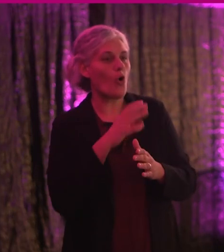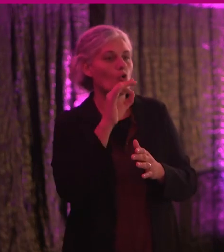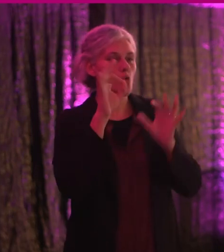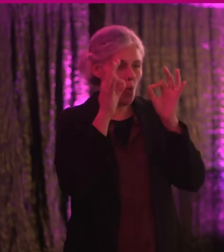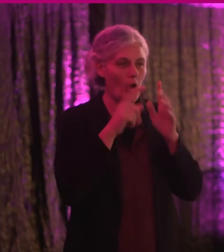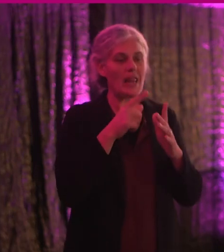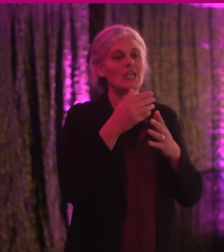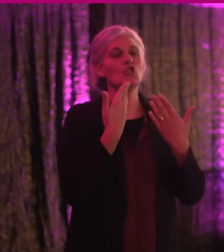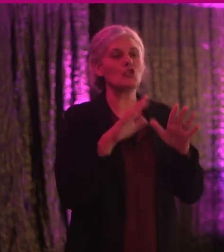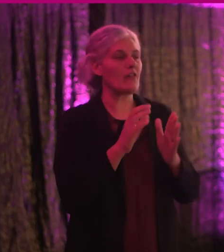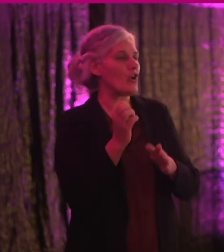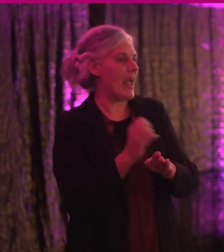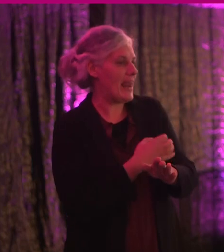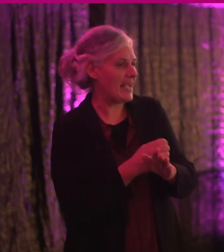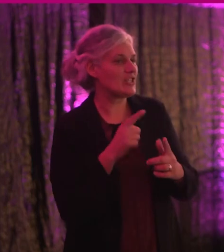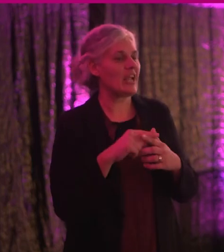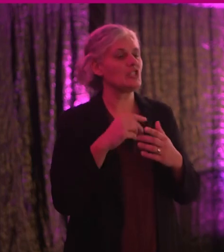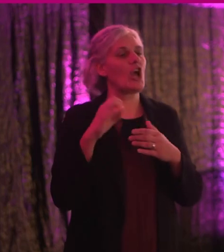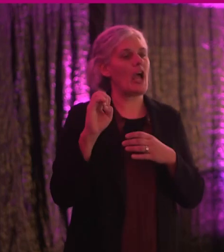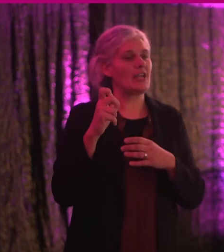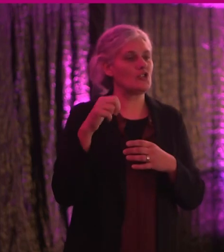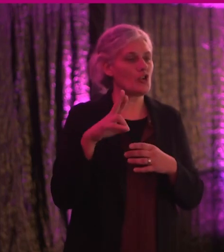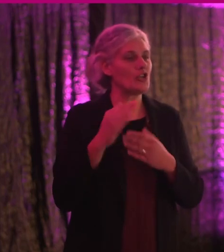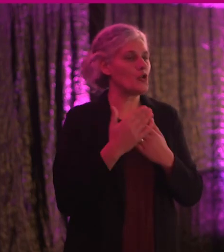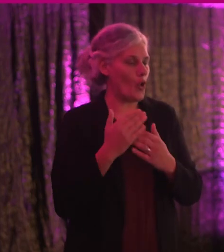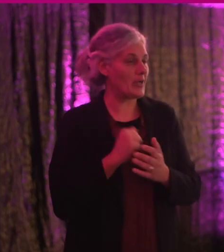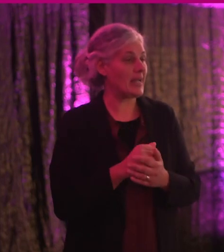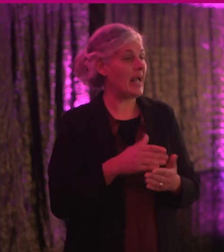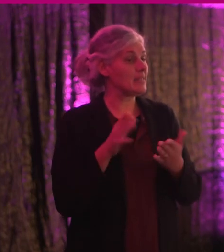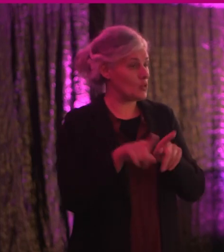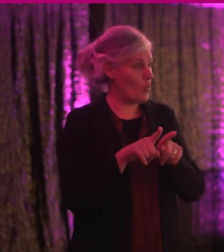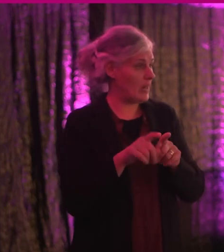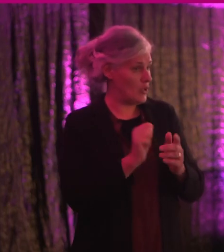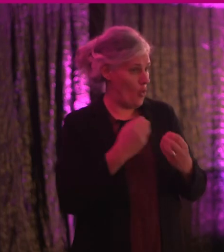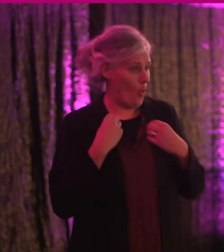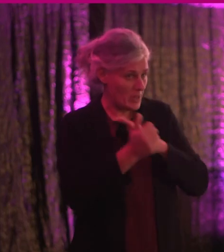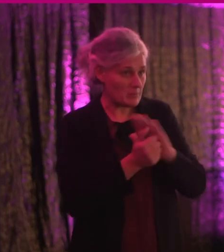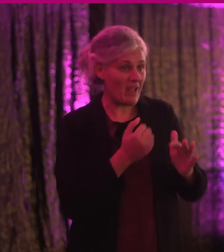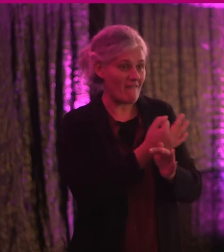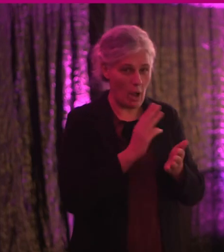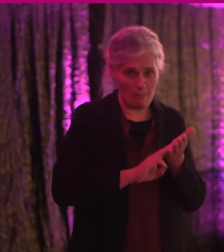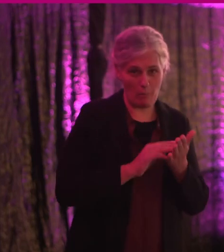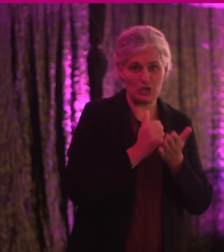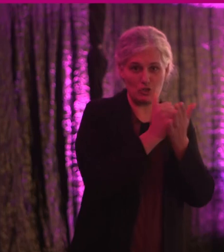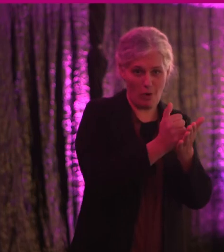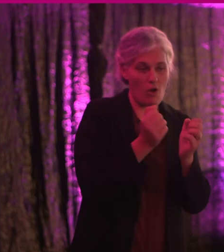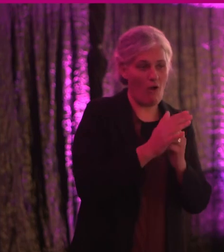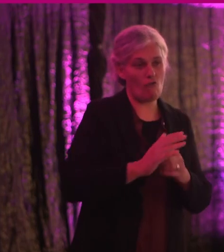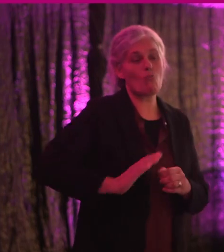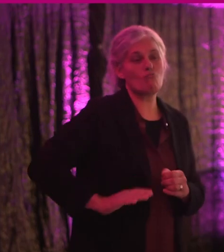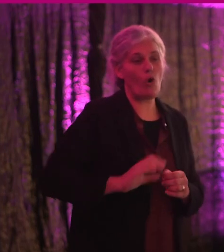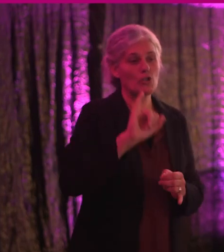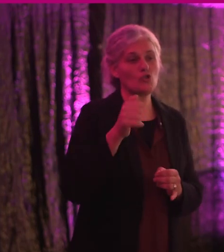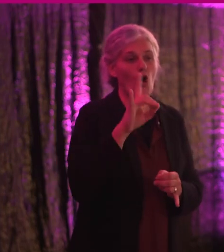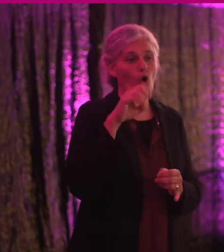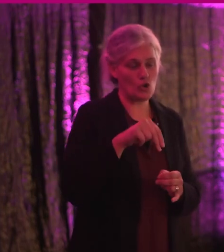General Electric and Ernst & Young. And she also brings the lived experience of being a family member and a supporter of her brother, John,